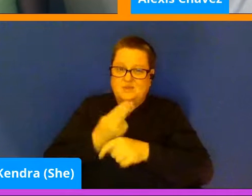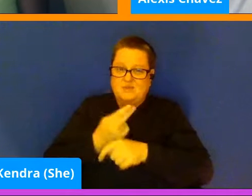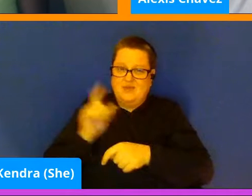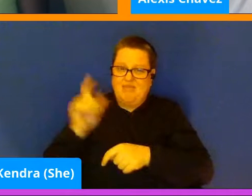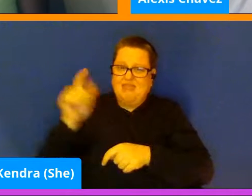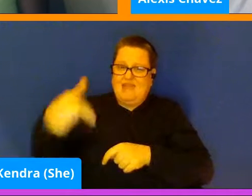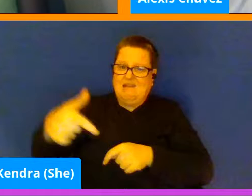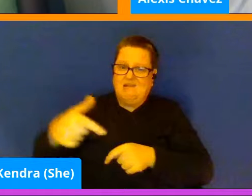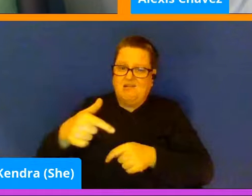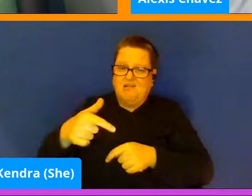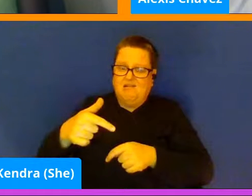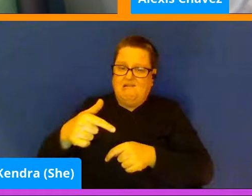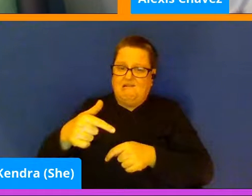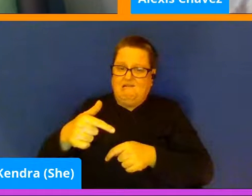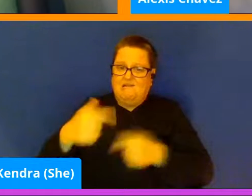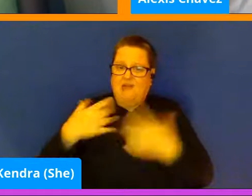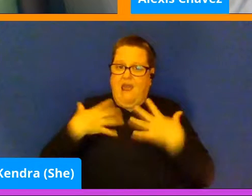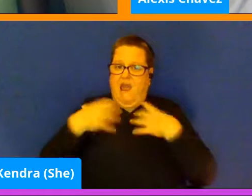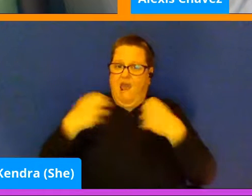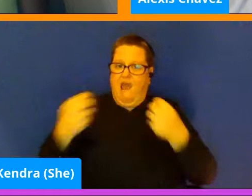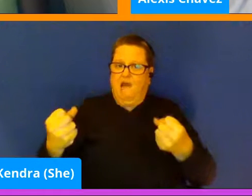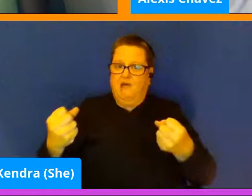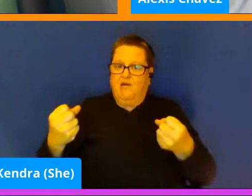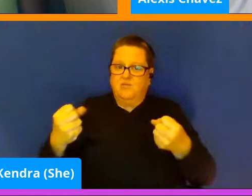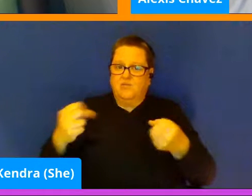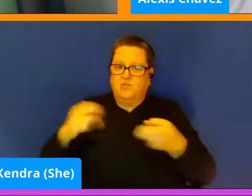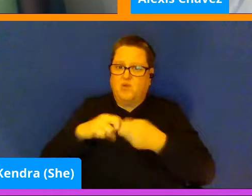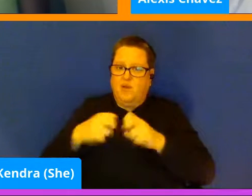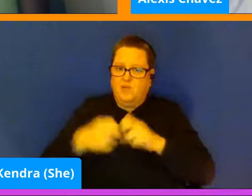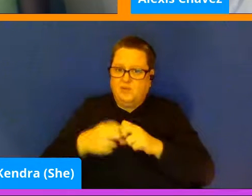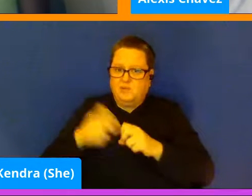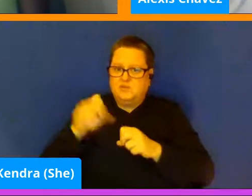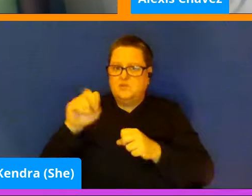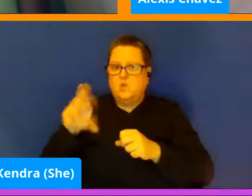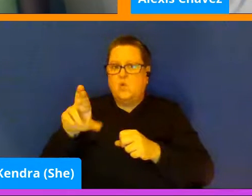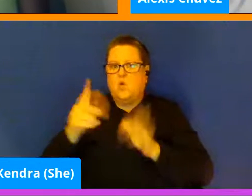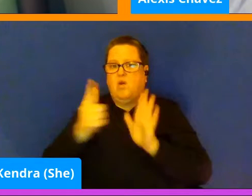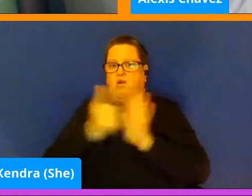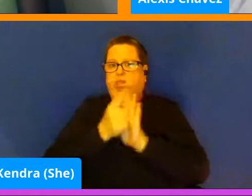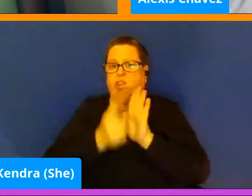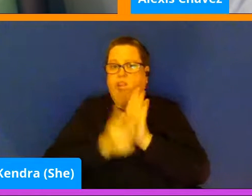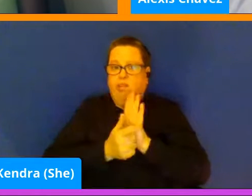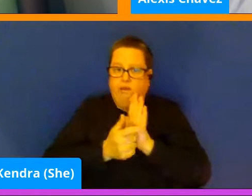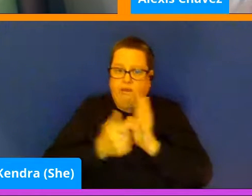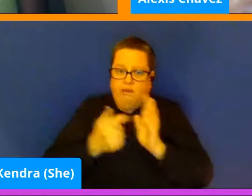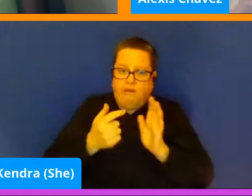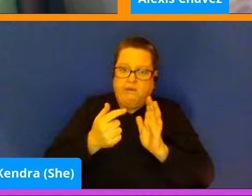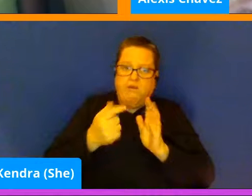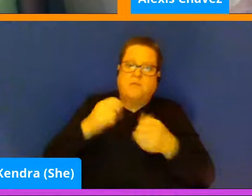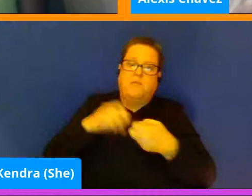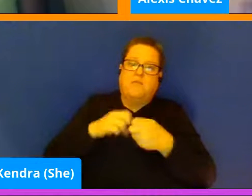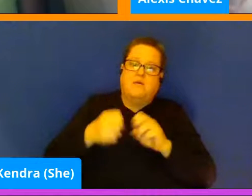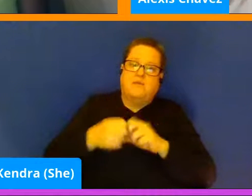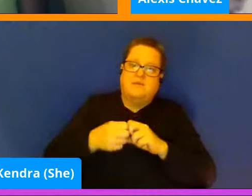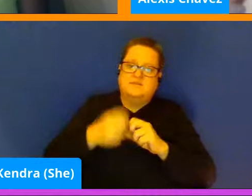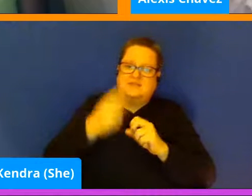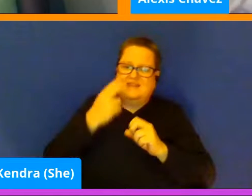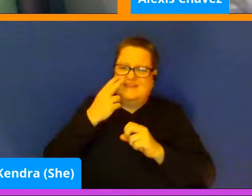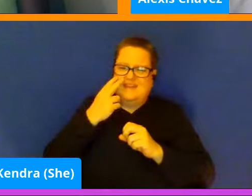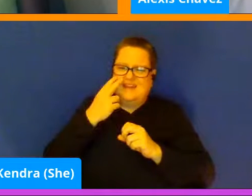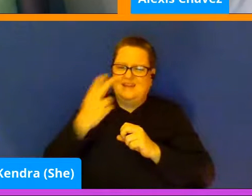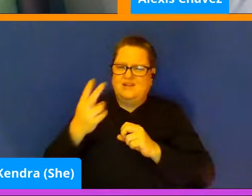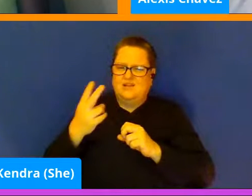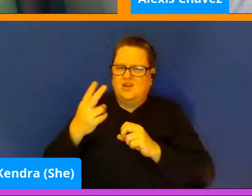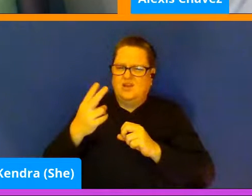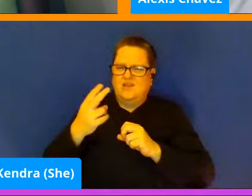complications for that or they've had some trouble with the law because of it. And they had to look and say, is this is this a skill